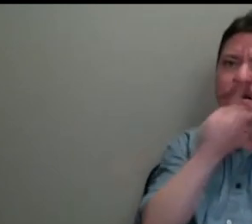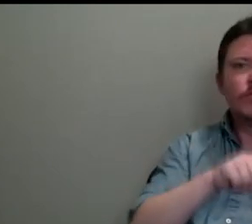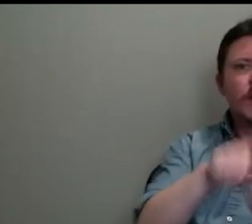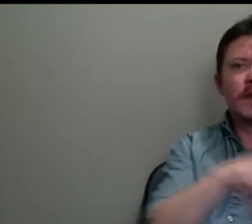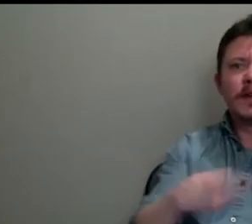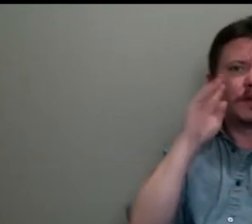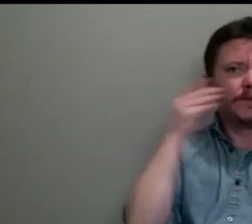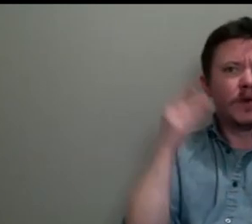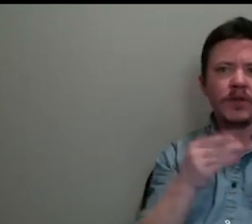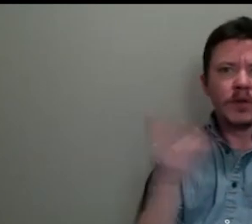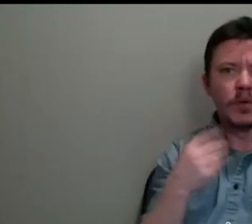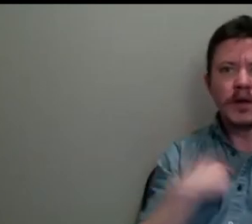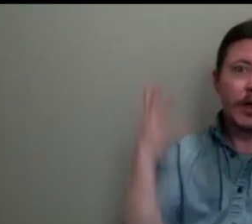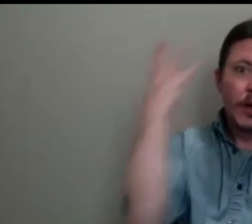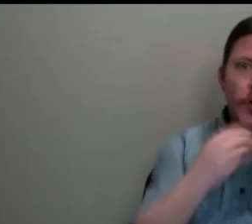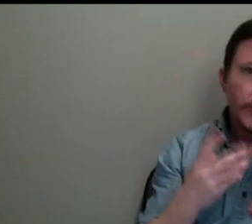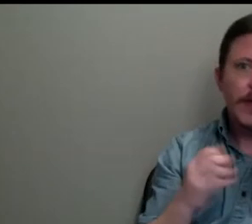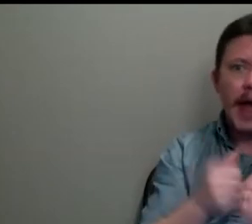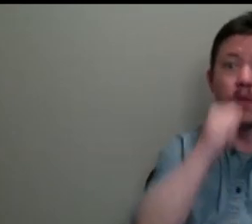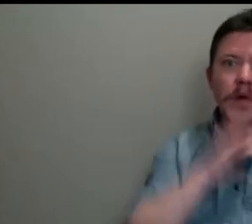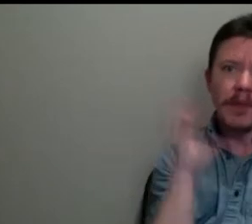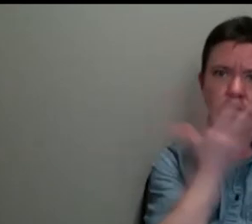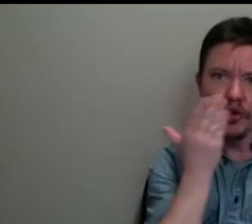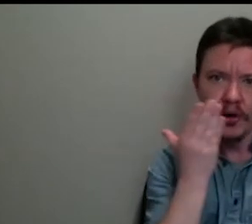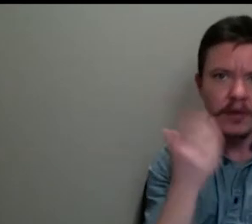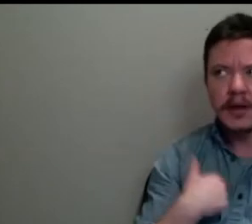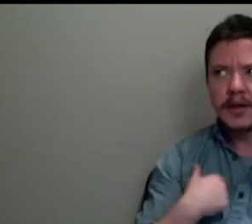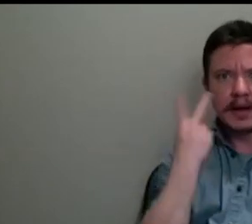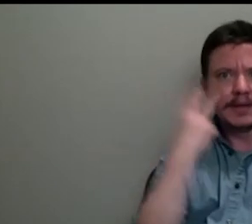seamstresses are that he follows on the streets of Paris.